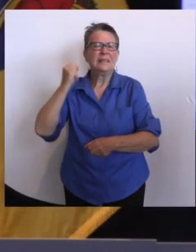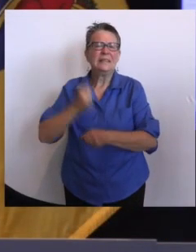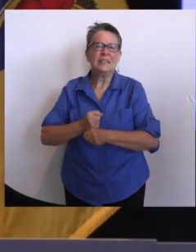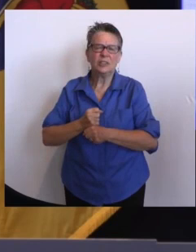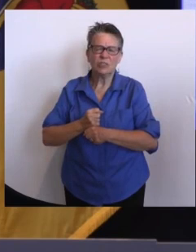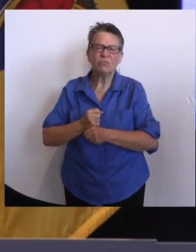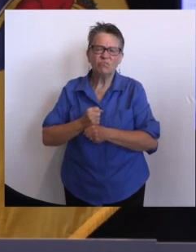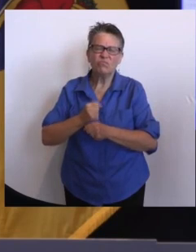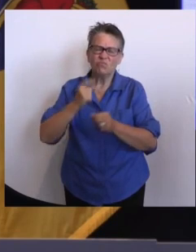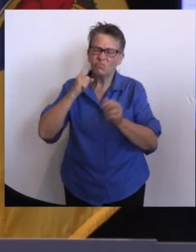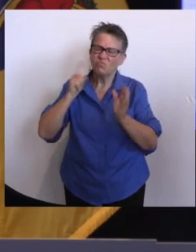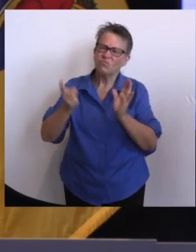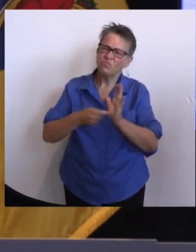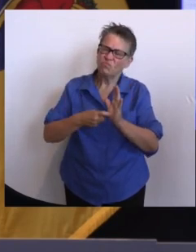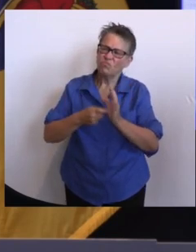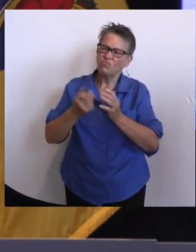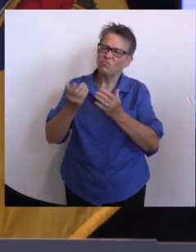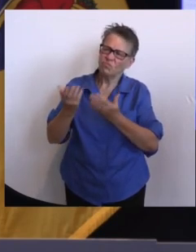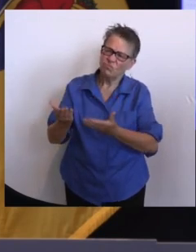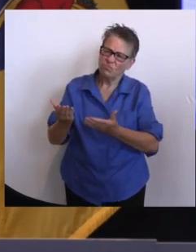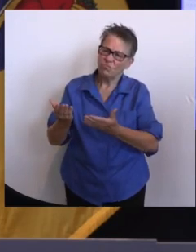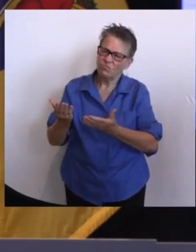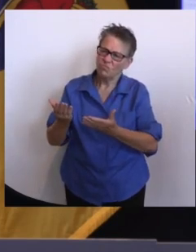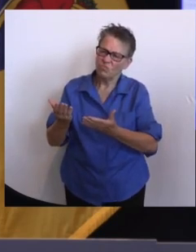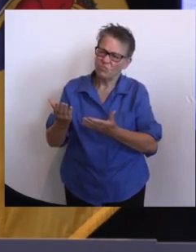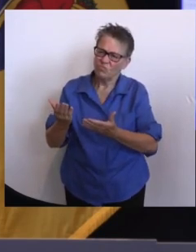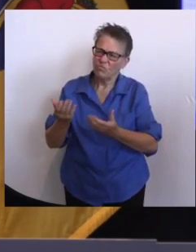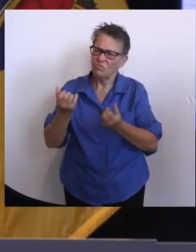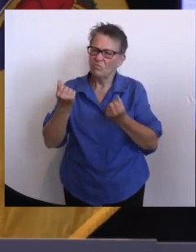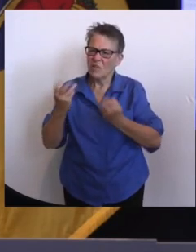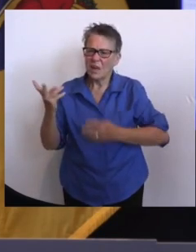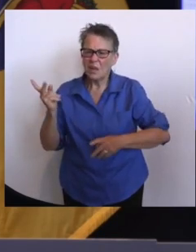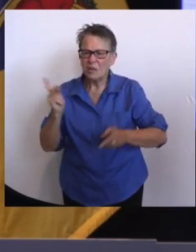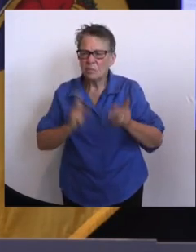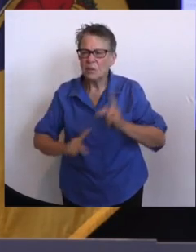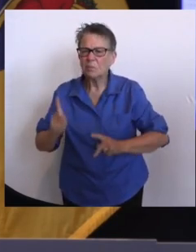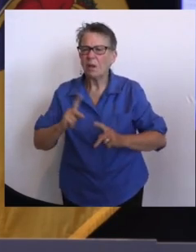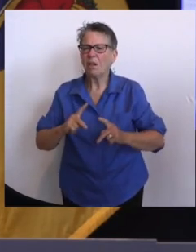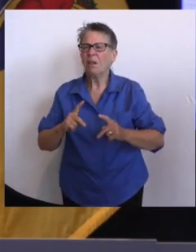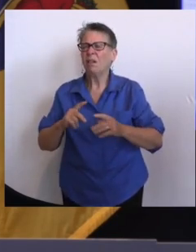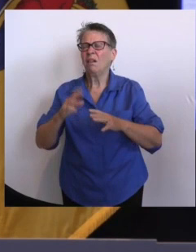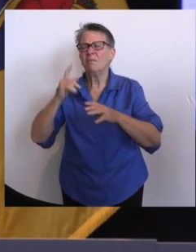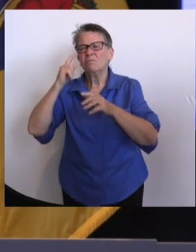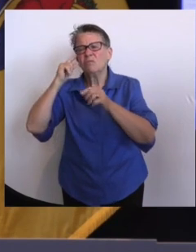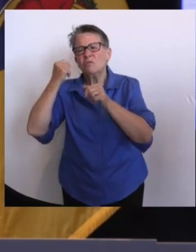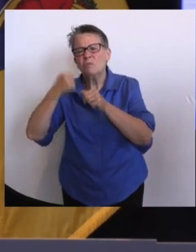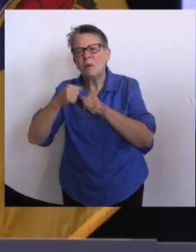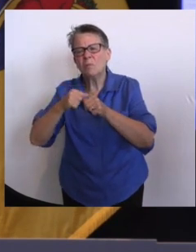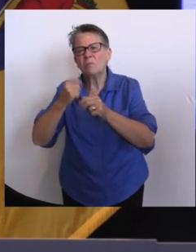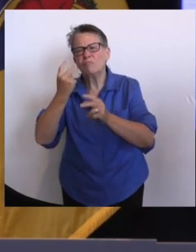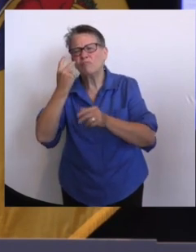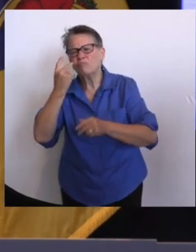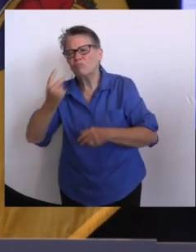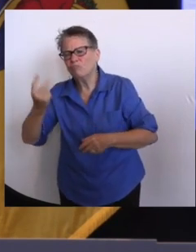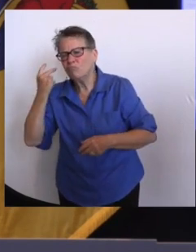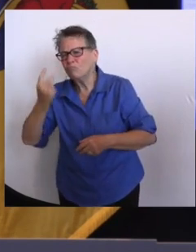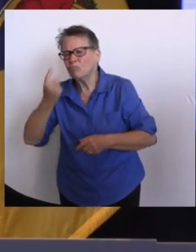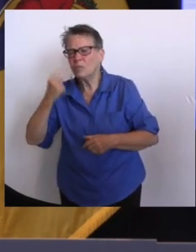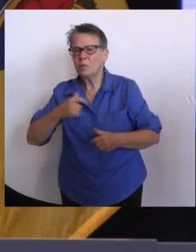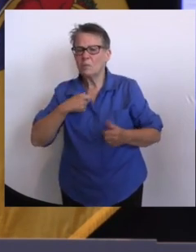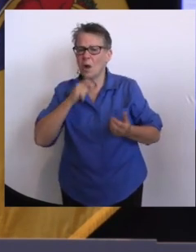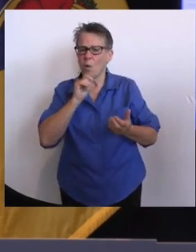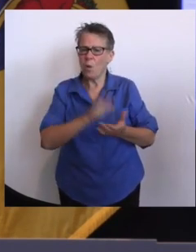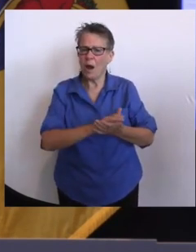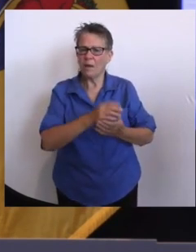observe this in our own ways. Tammy and I were in New York City on Saturday morning with three presidents and a host